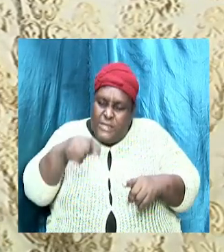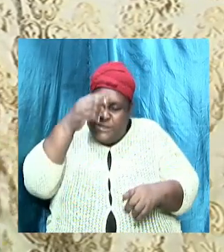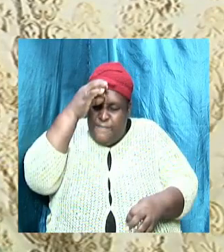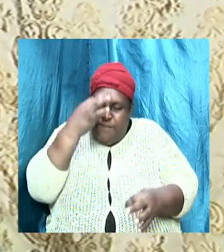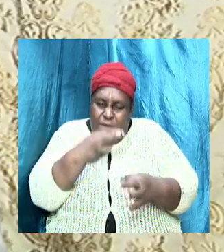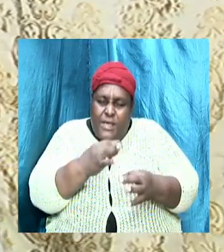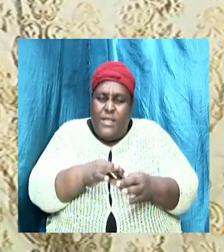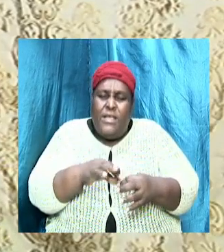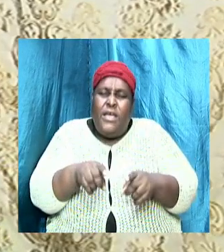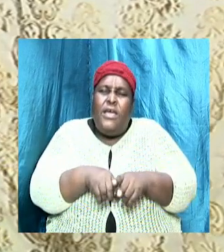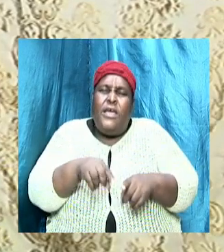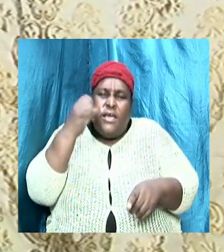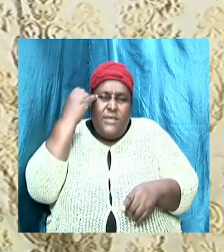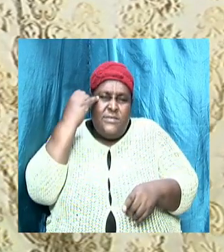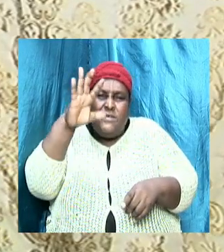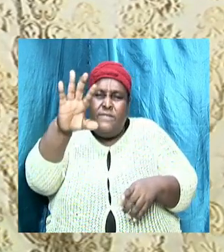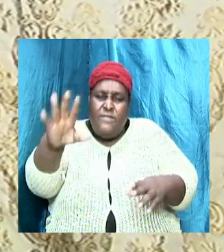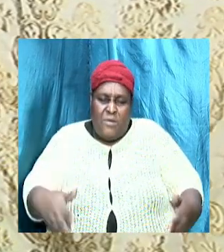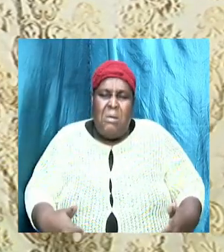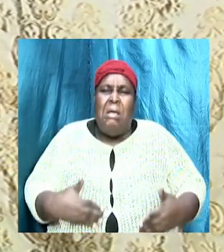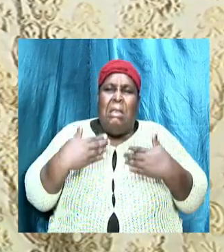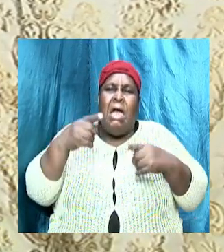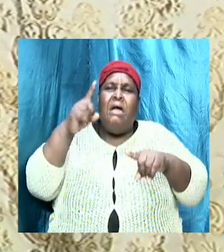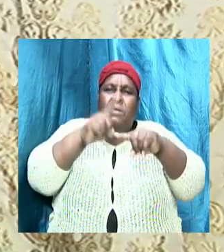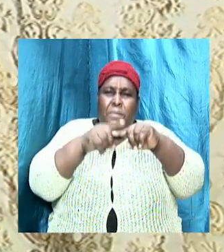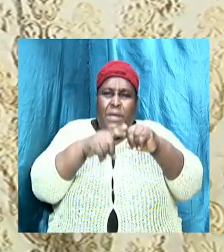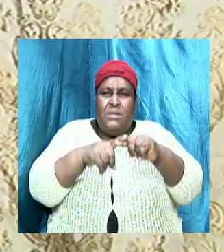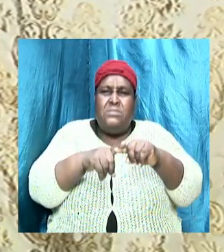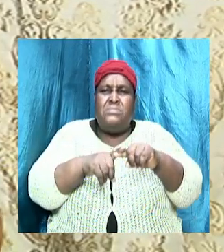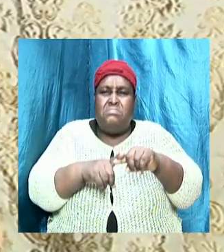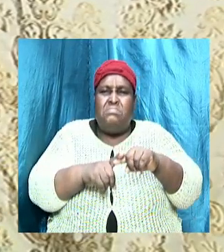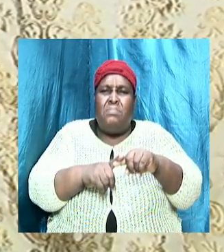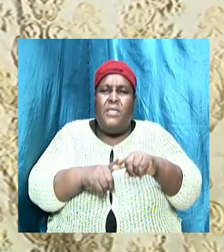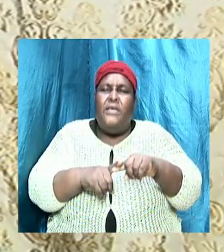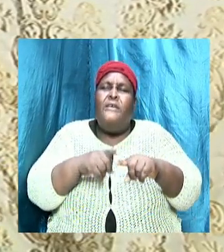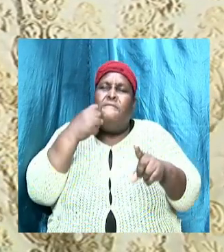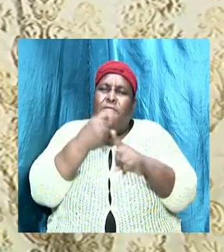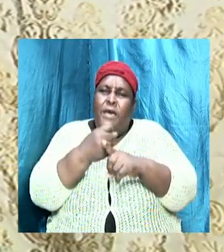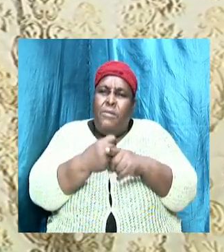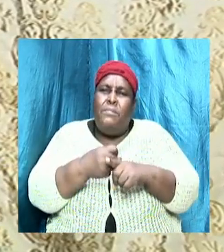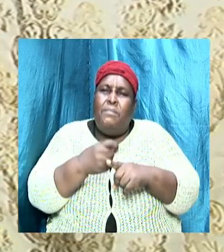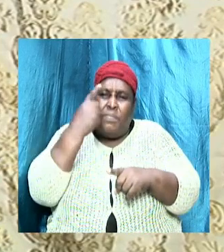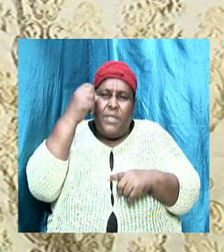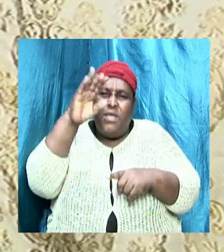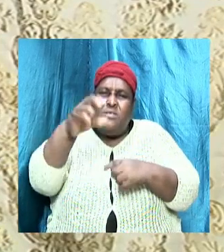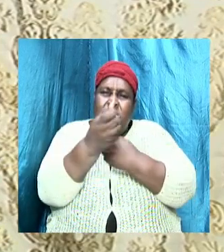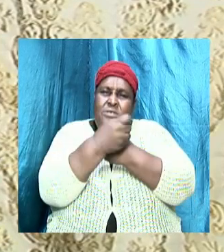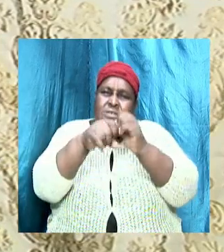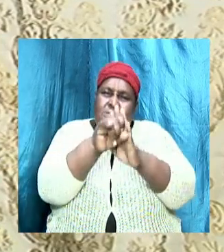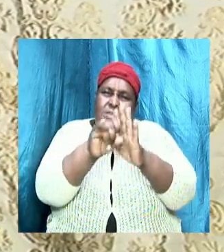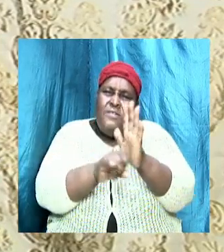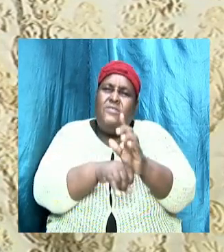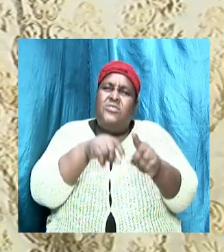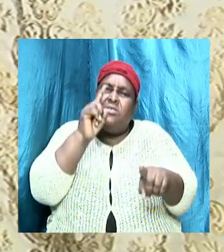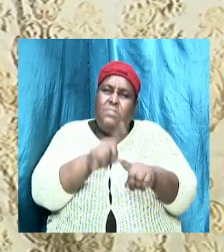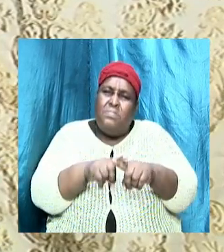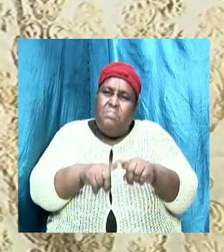your life depends on it fight because your salvation depends on it fight because